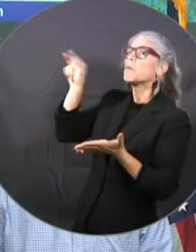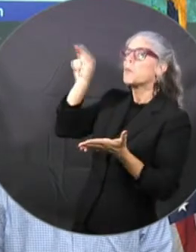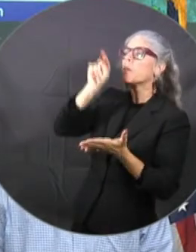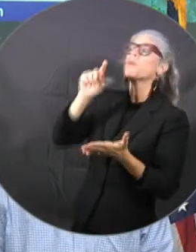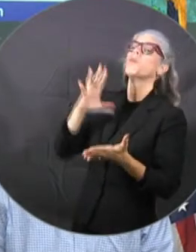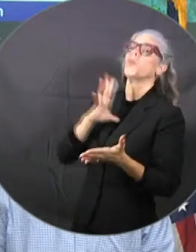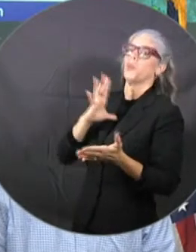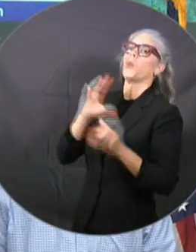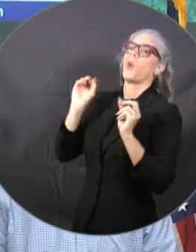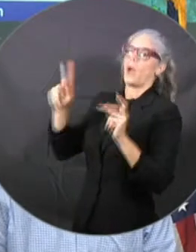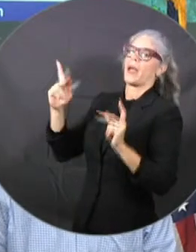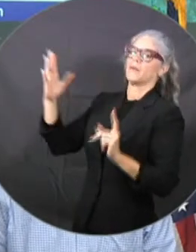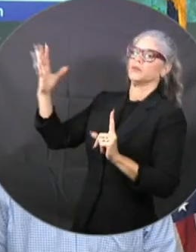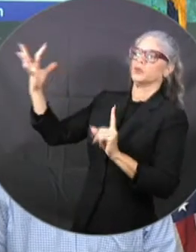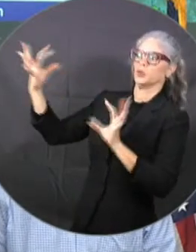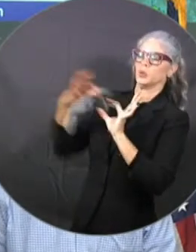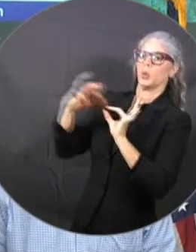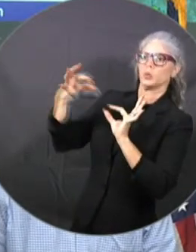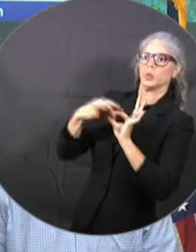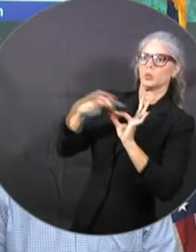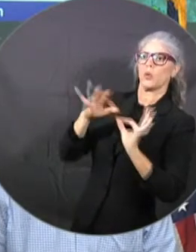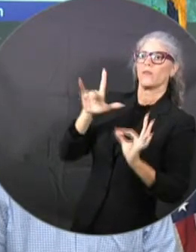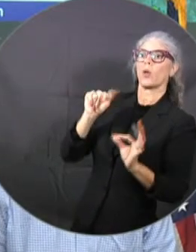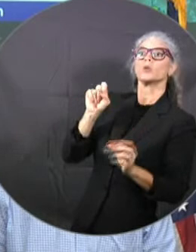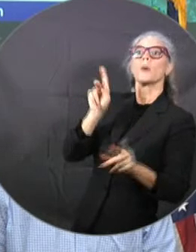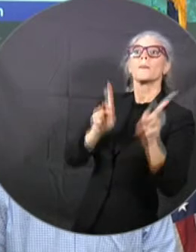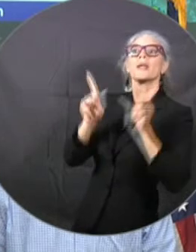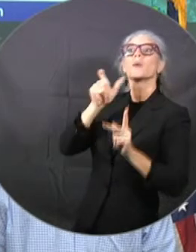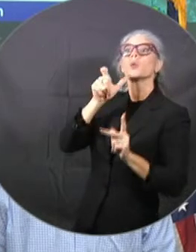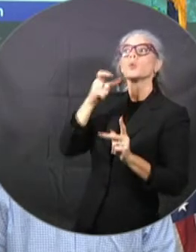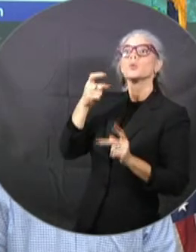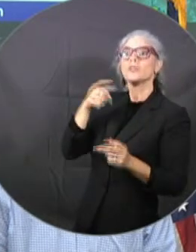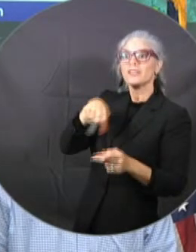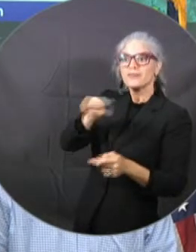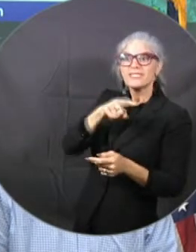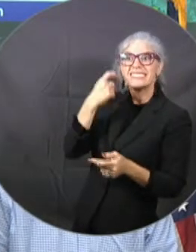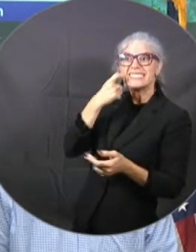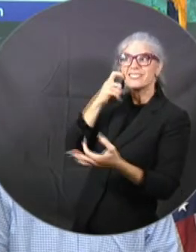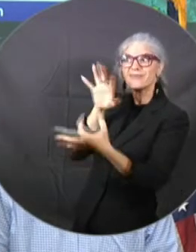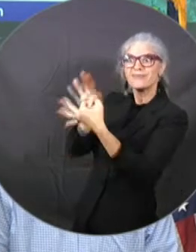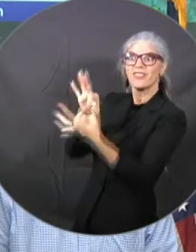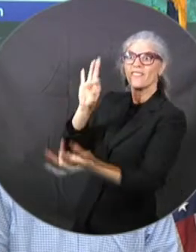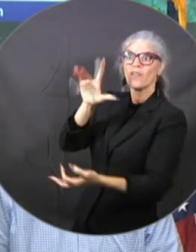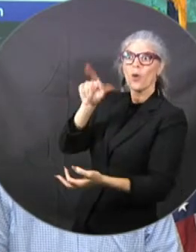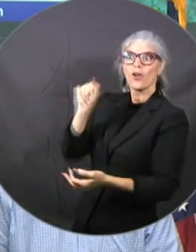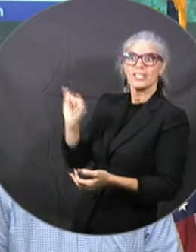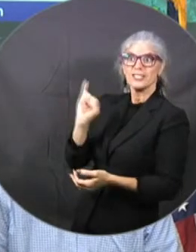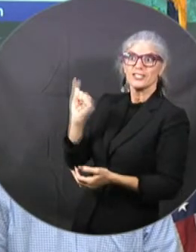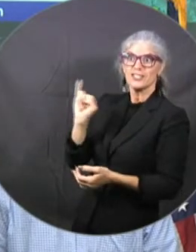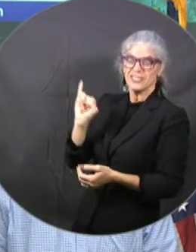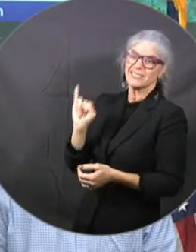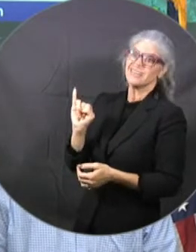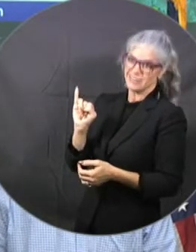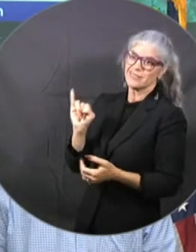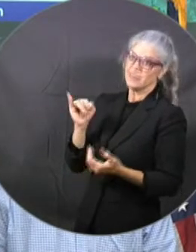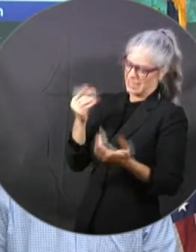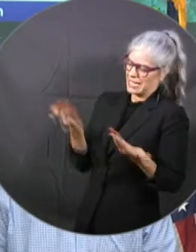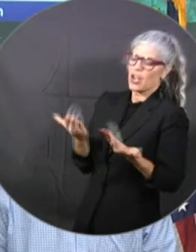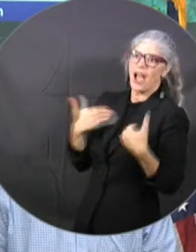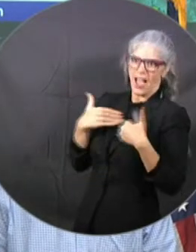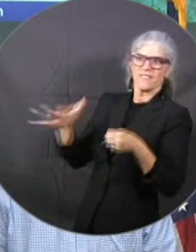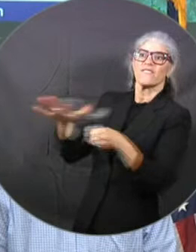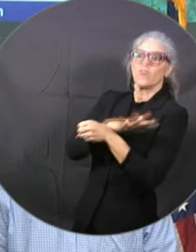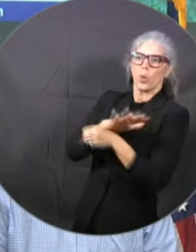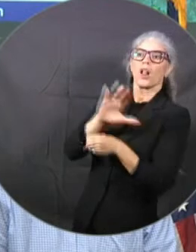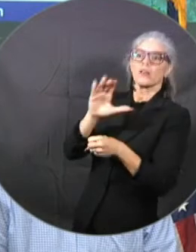market will be able to respond to the storm would likely be more feasible and sustainable than prior to our reform. So you'd rather not